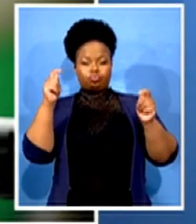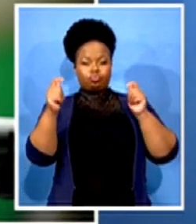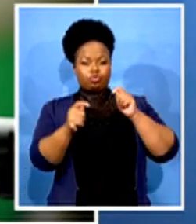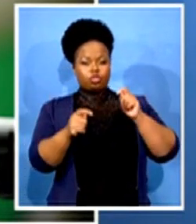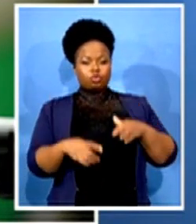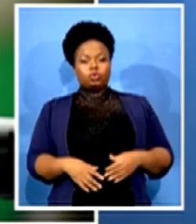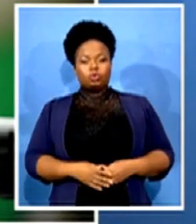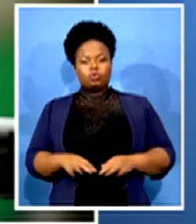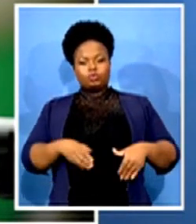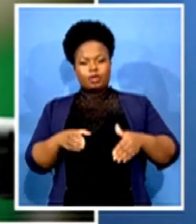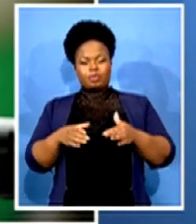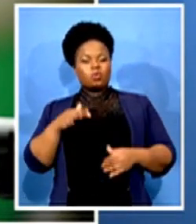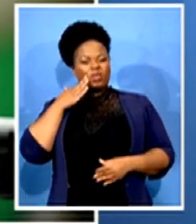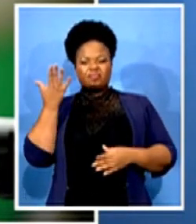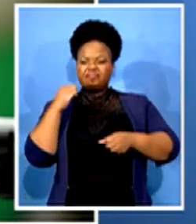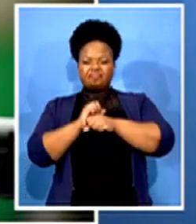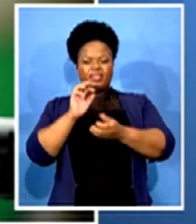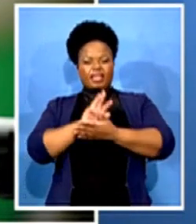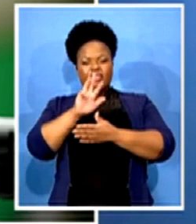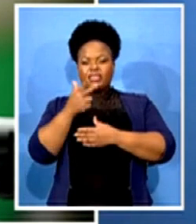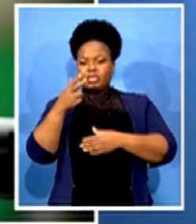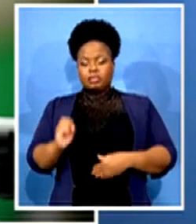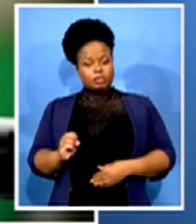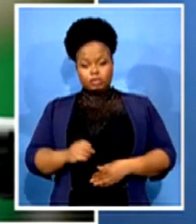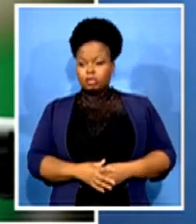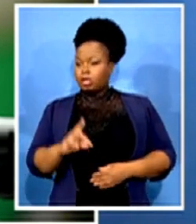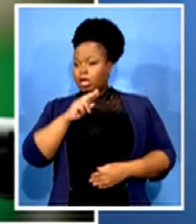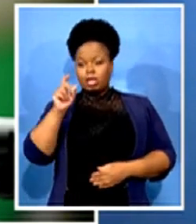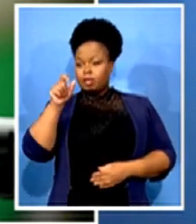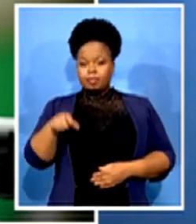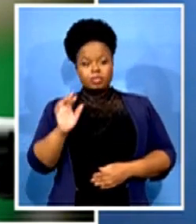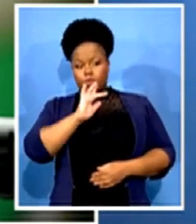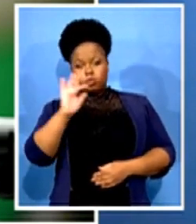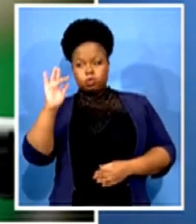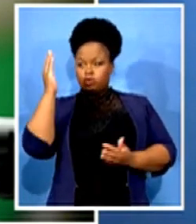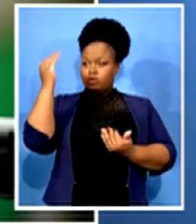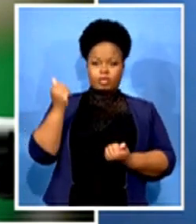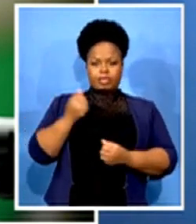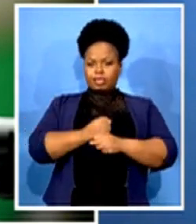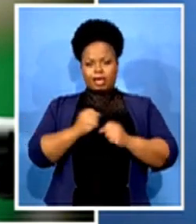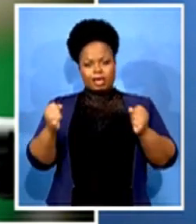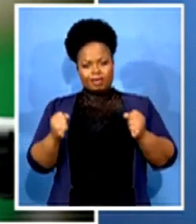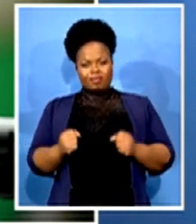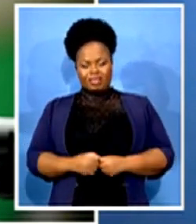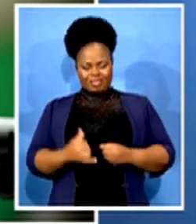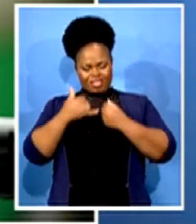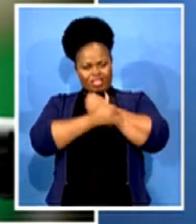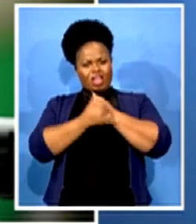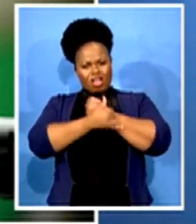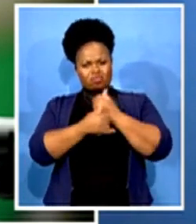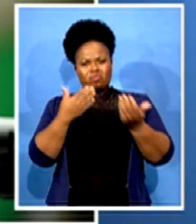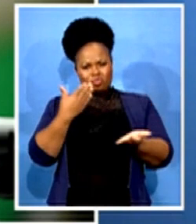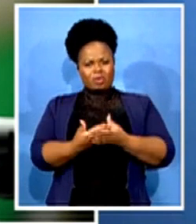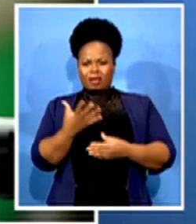was expecting that inside of the country there would be a person like him would stand